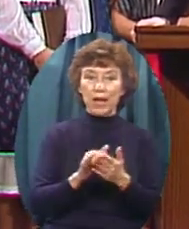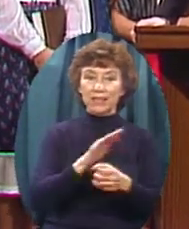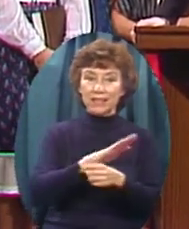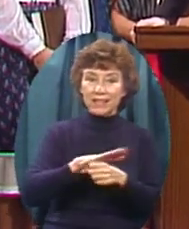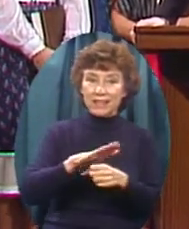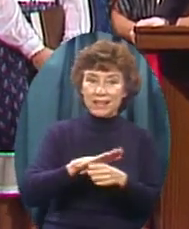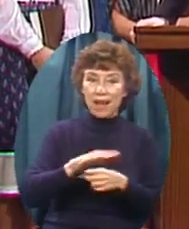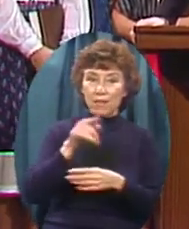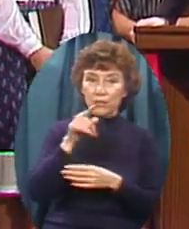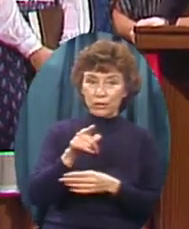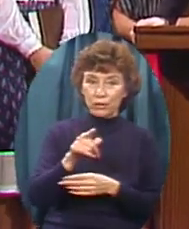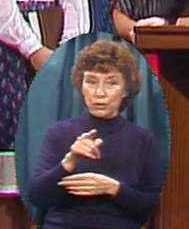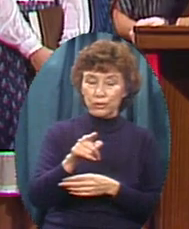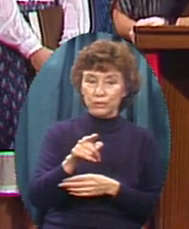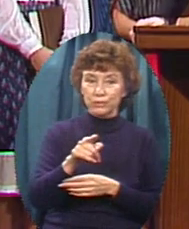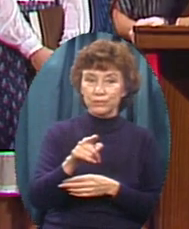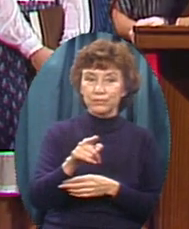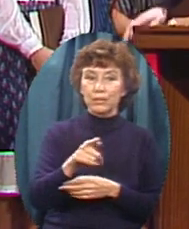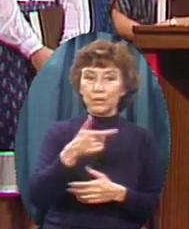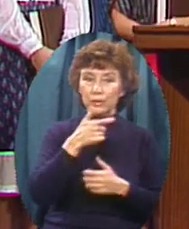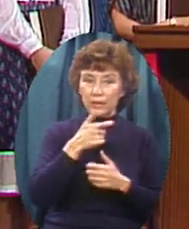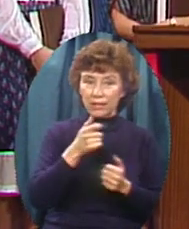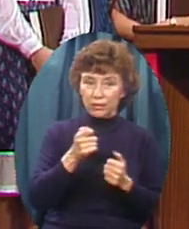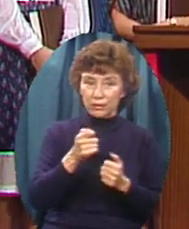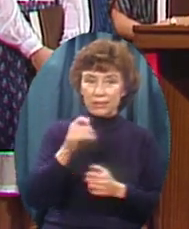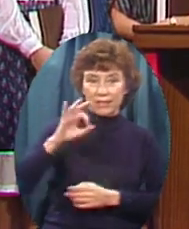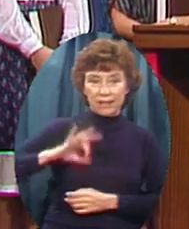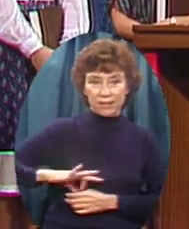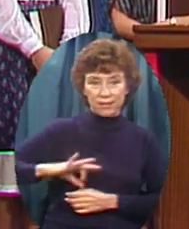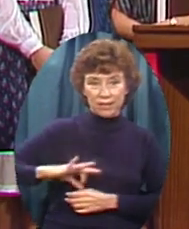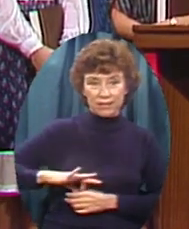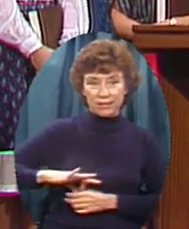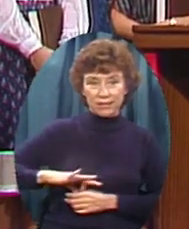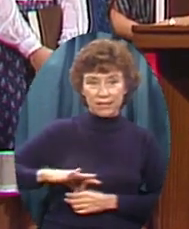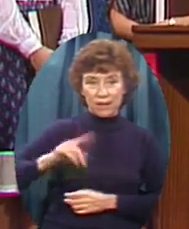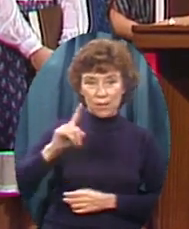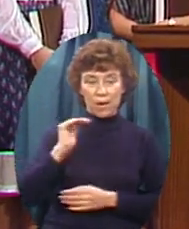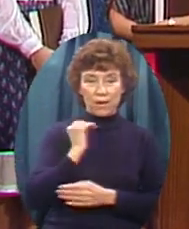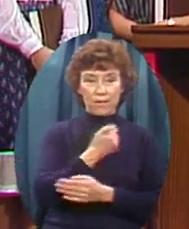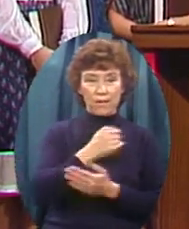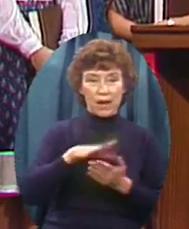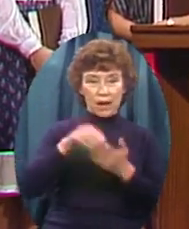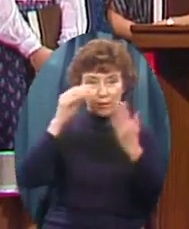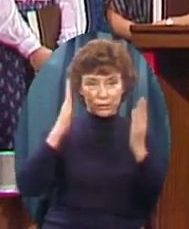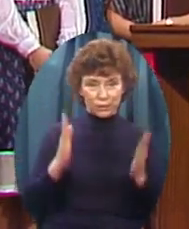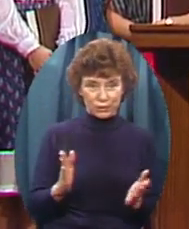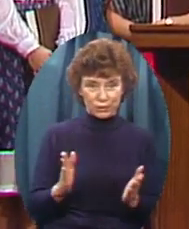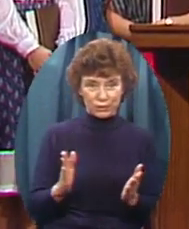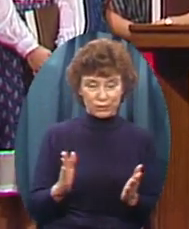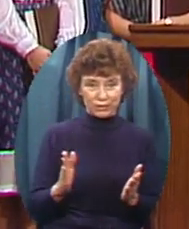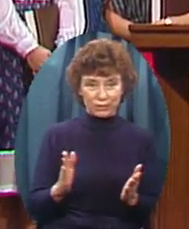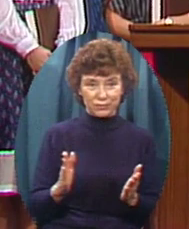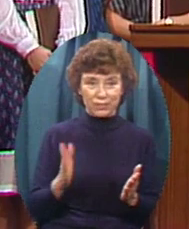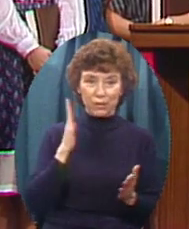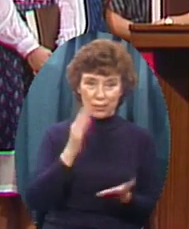young people To invest two hundred dollars In their Christian education Every professor here And they're seated In this chapel right now As they are three times a week